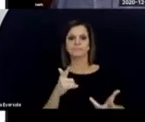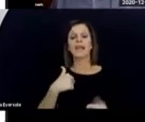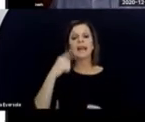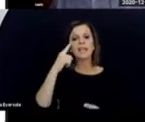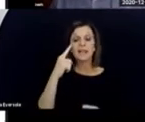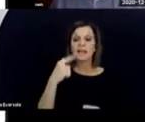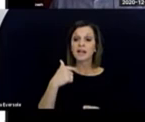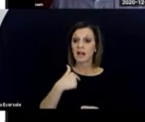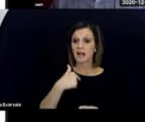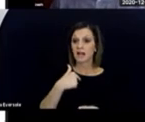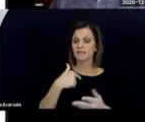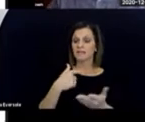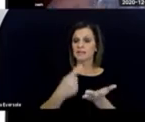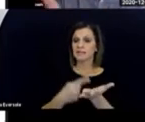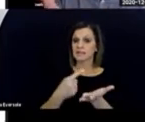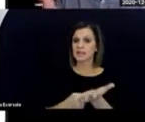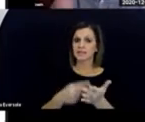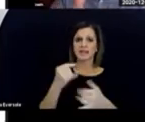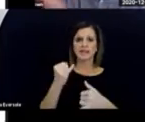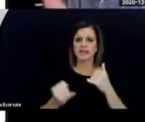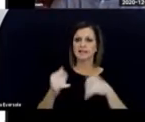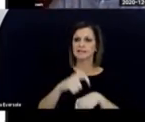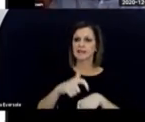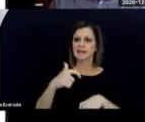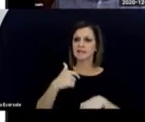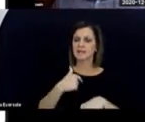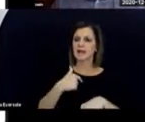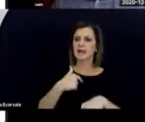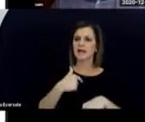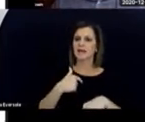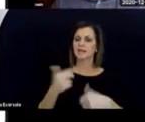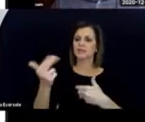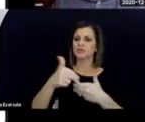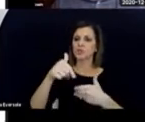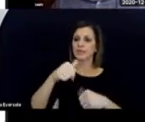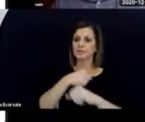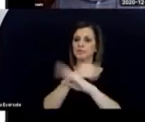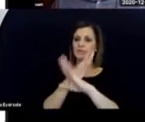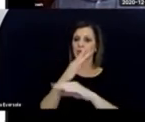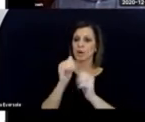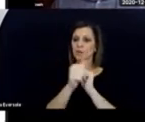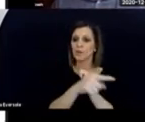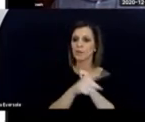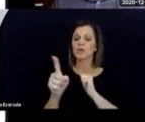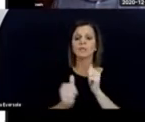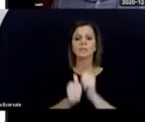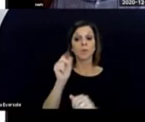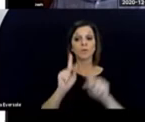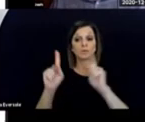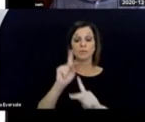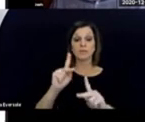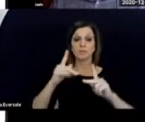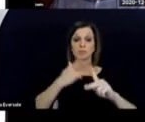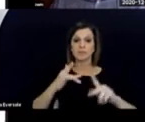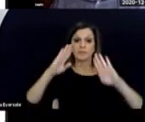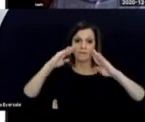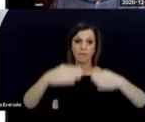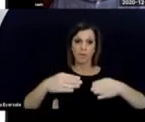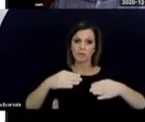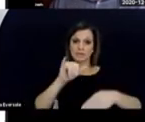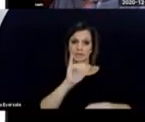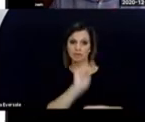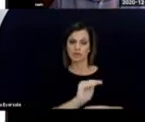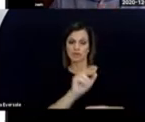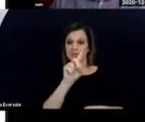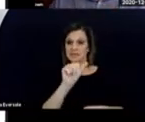I've talked about this, I think, the last time I did one of these webinars for you. Most people focus